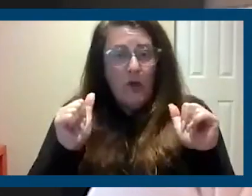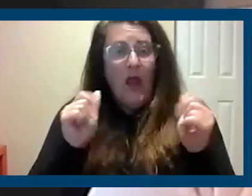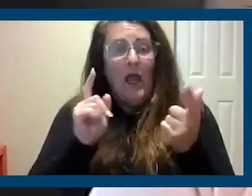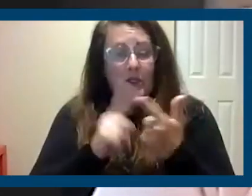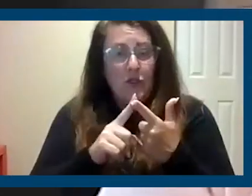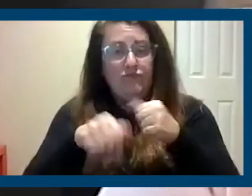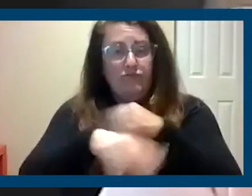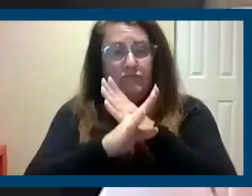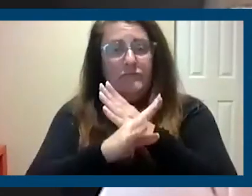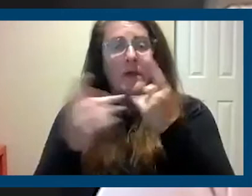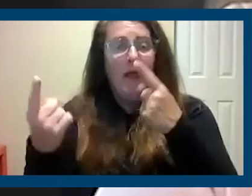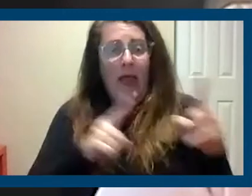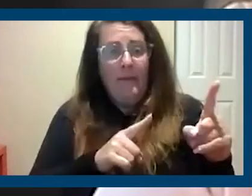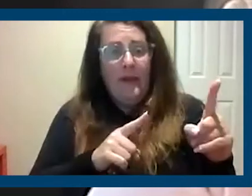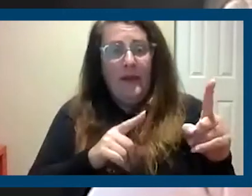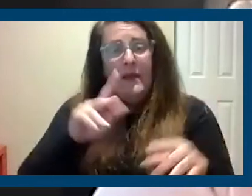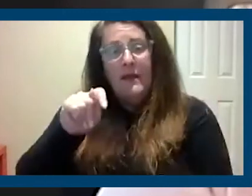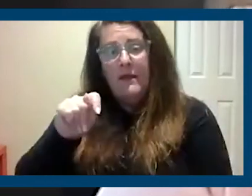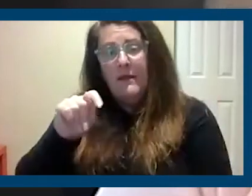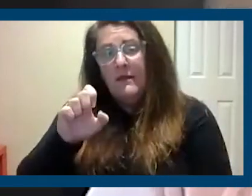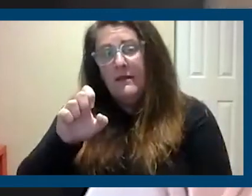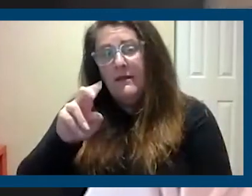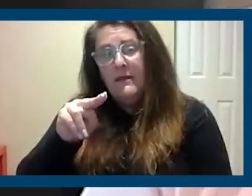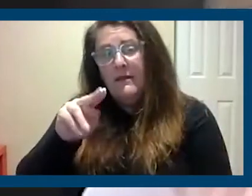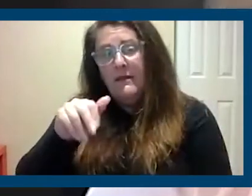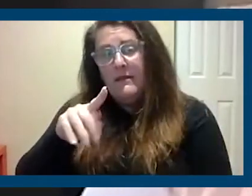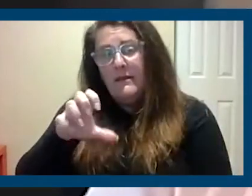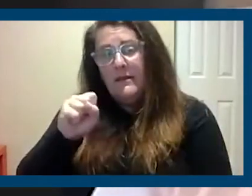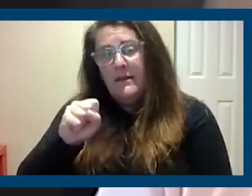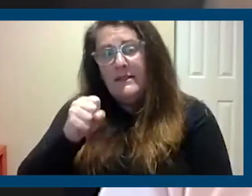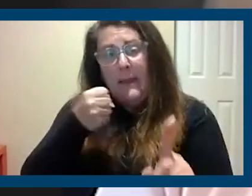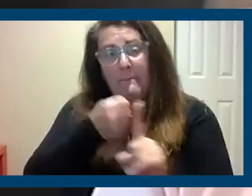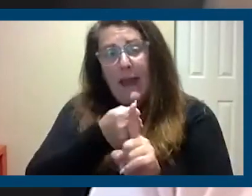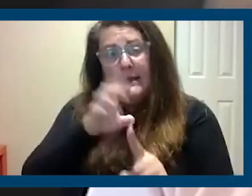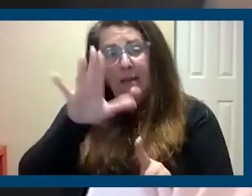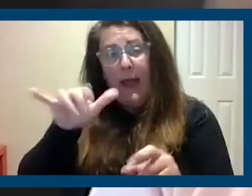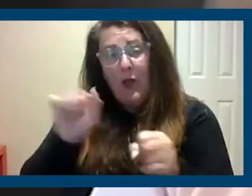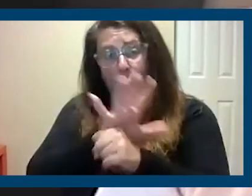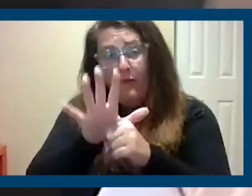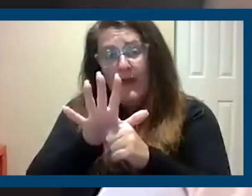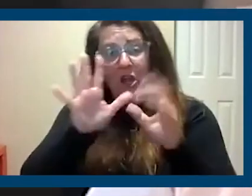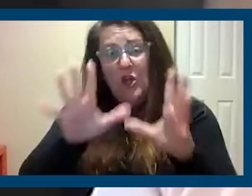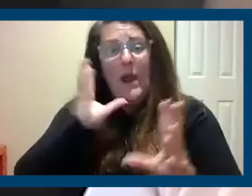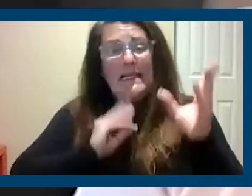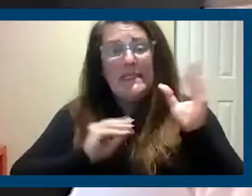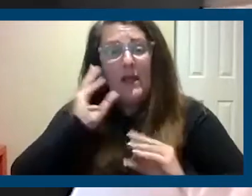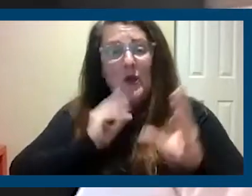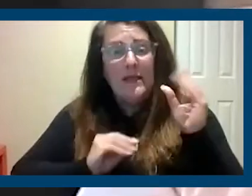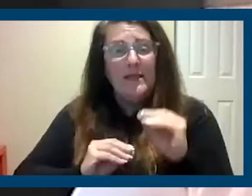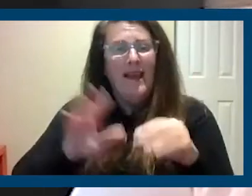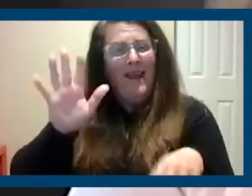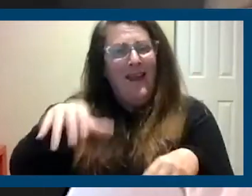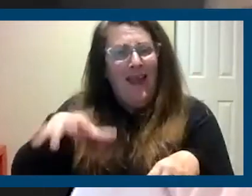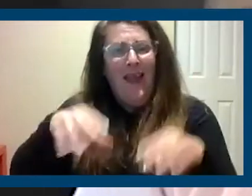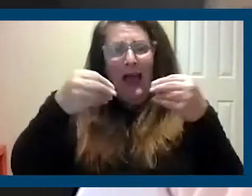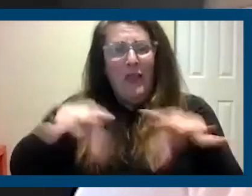COVID-impacted tenants and how that happened. And then what is your experience when tenants come to you and say, hey, I've lost my